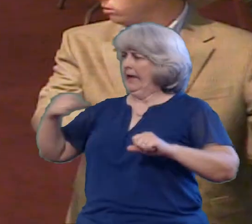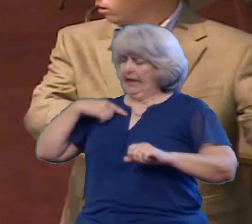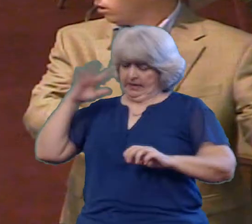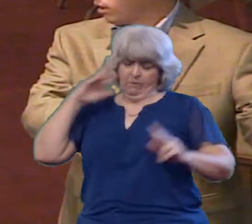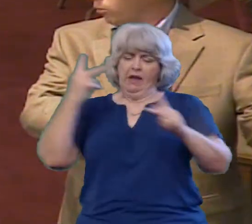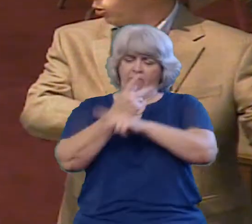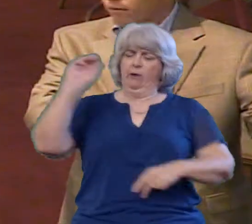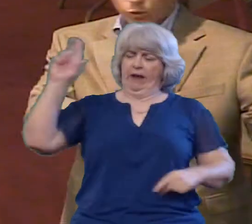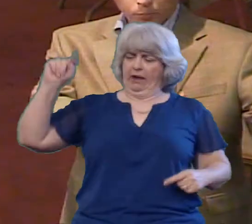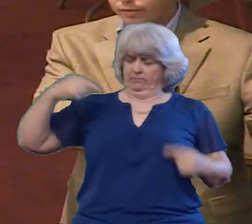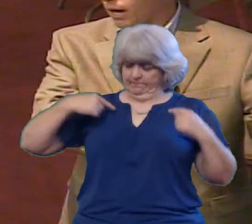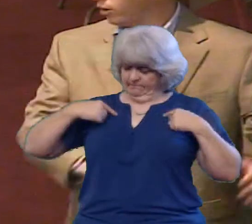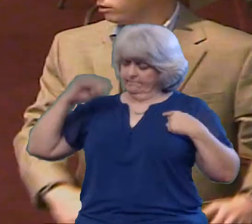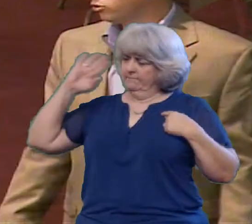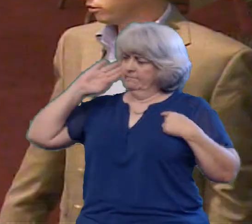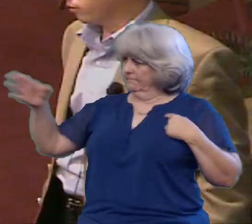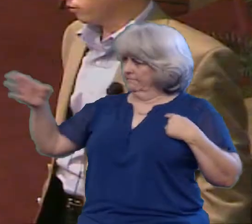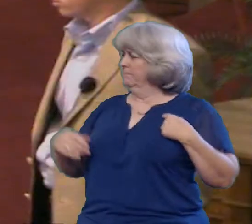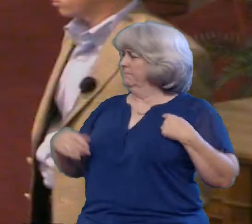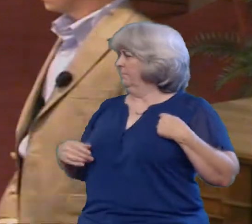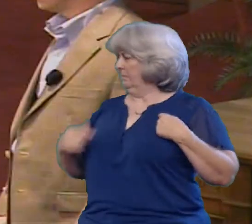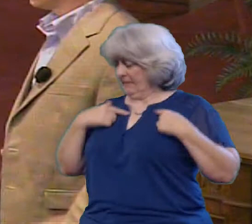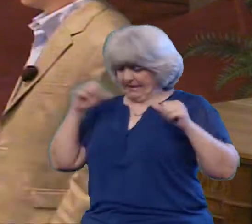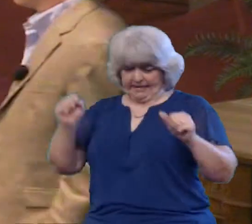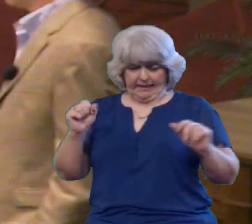That we'll be able to put that puzzle together